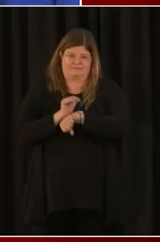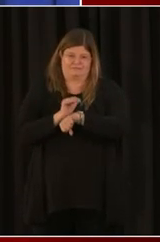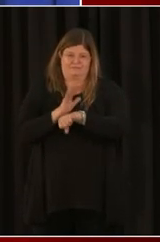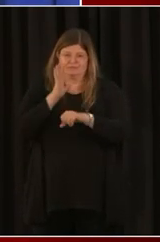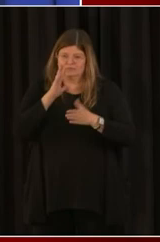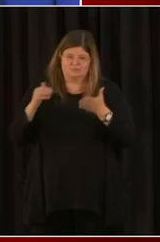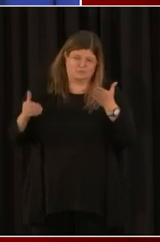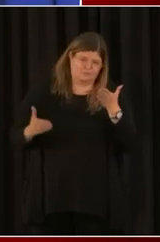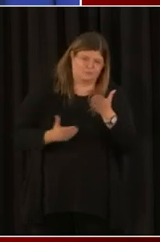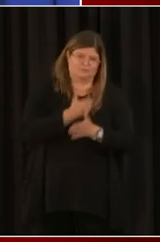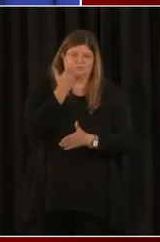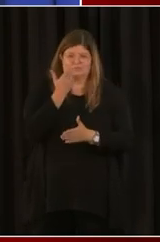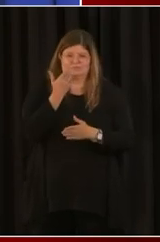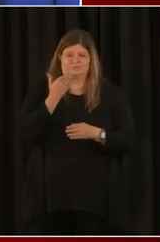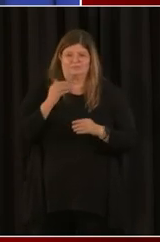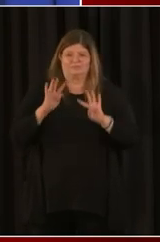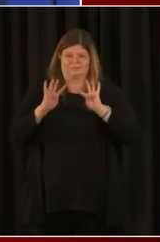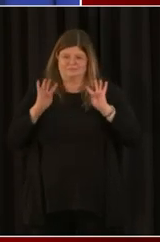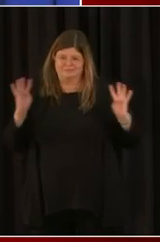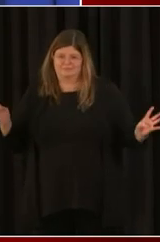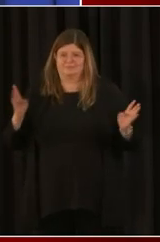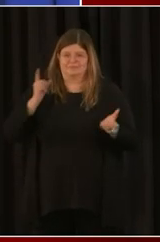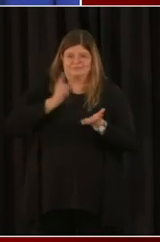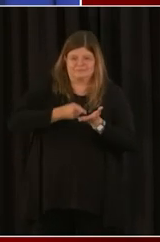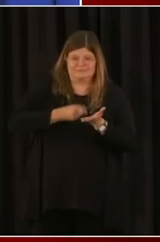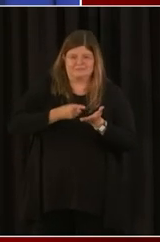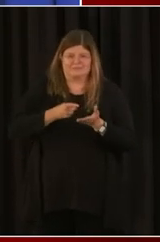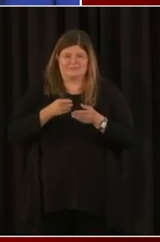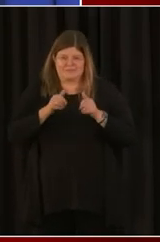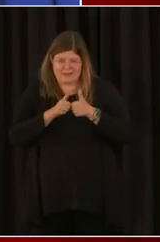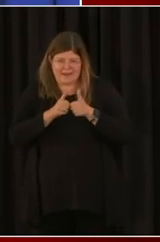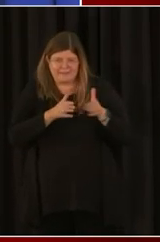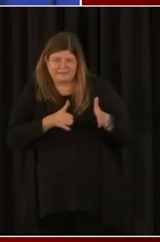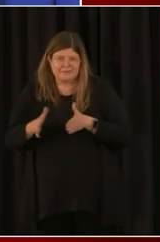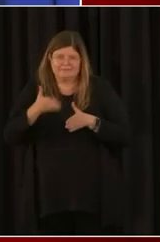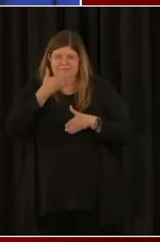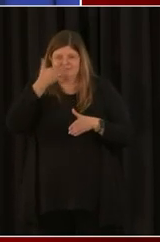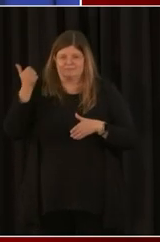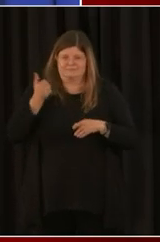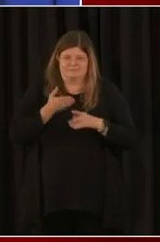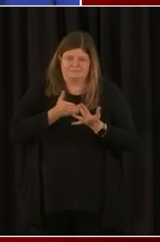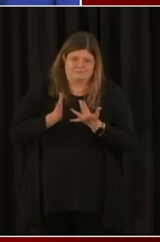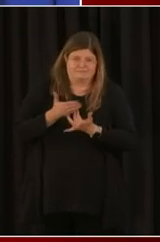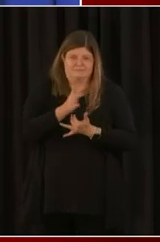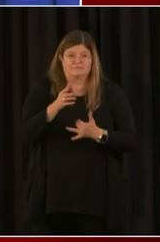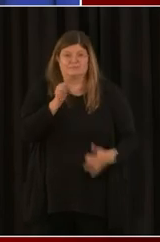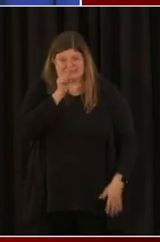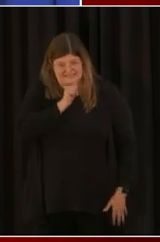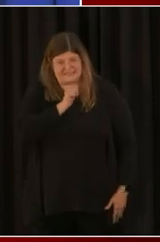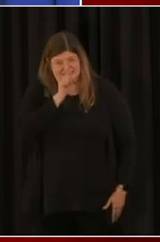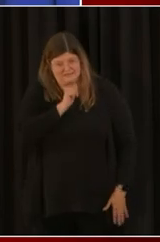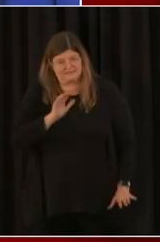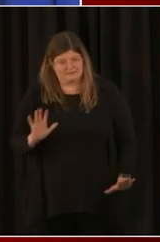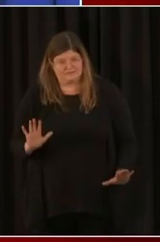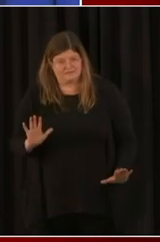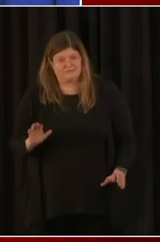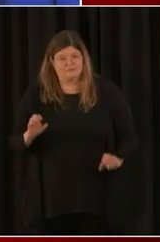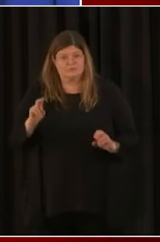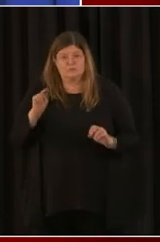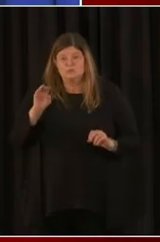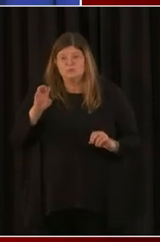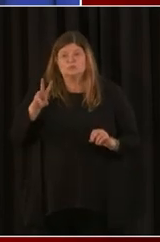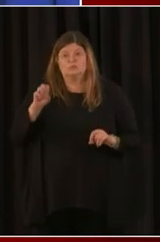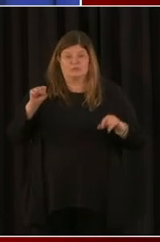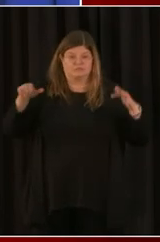the pandemic. We know this is a trying time, especially trying this week as we digest all the news that is out there.